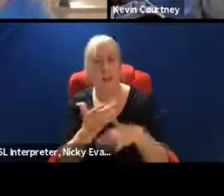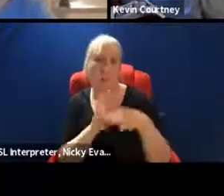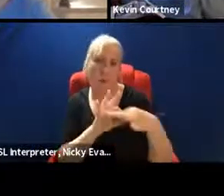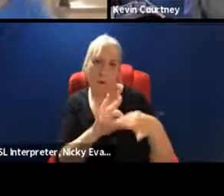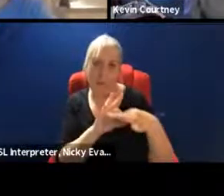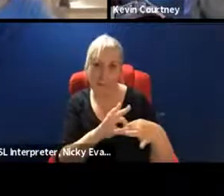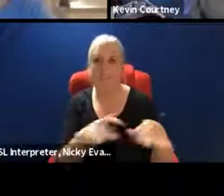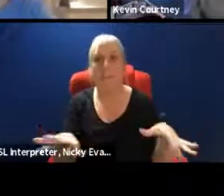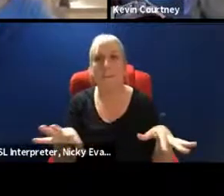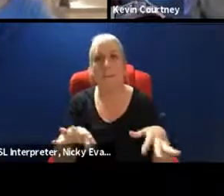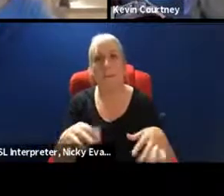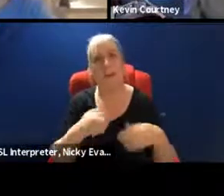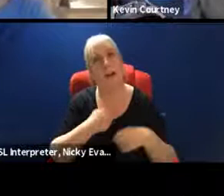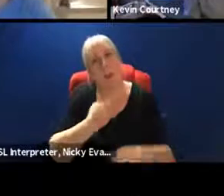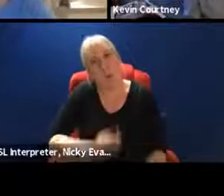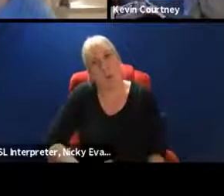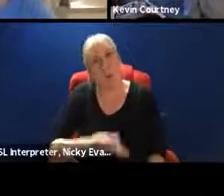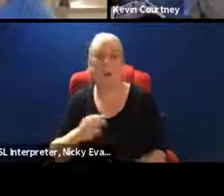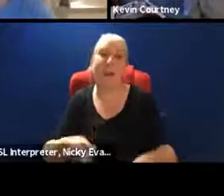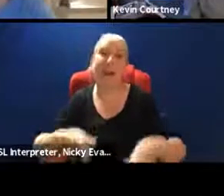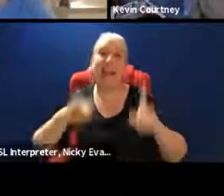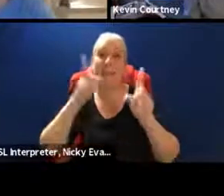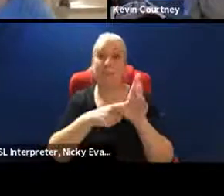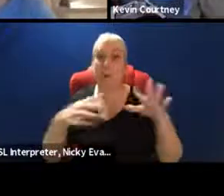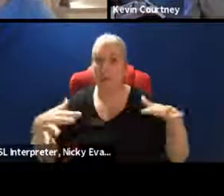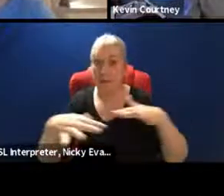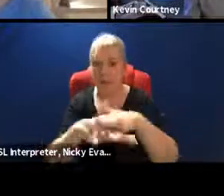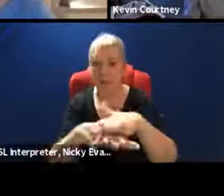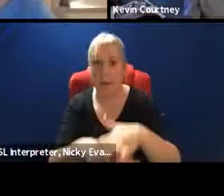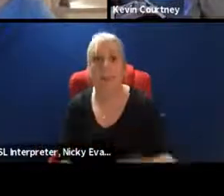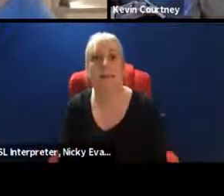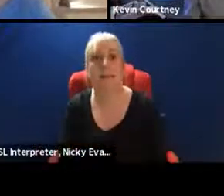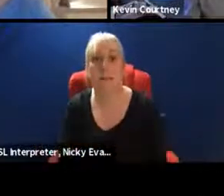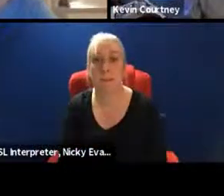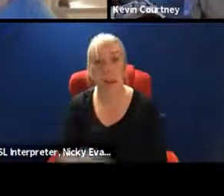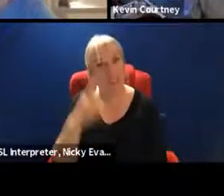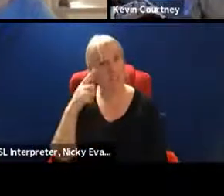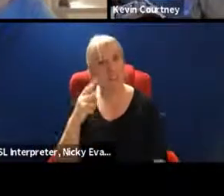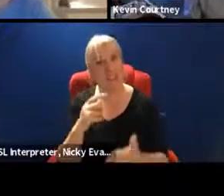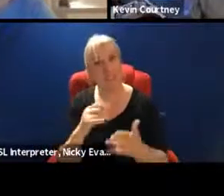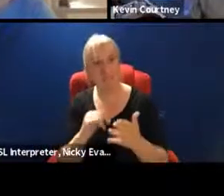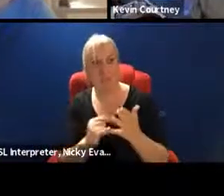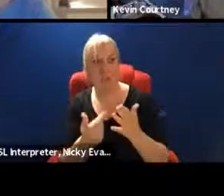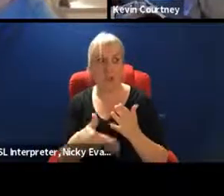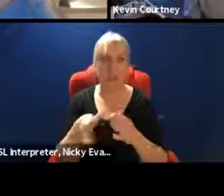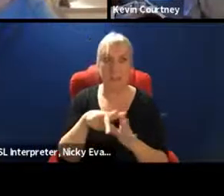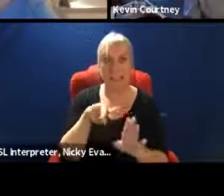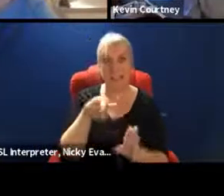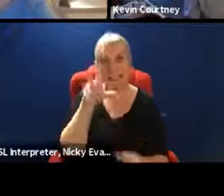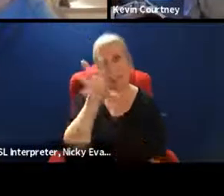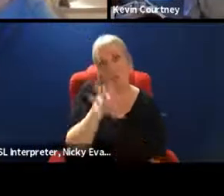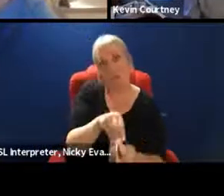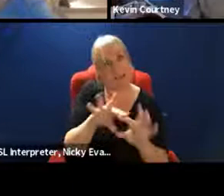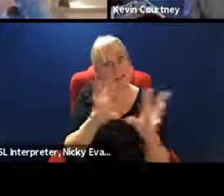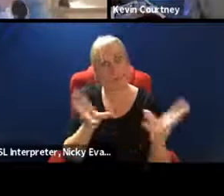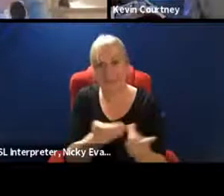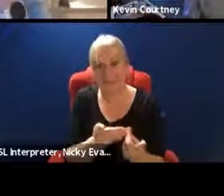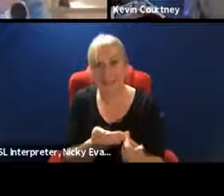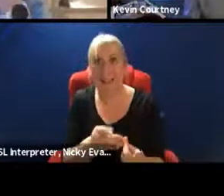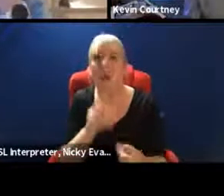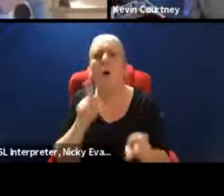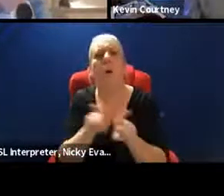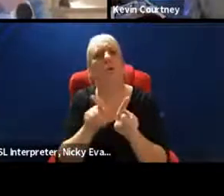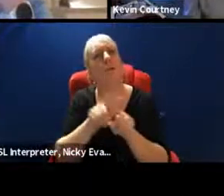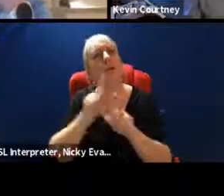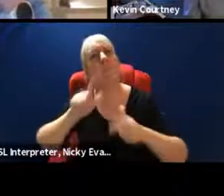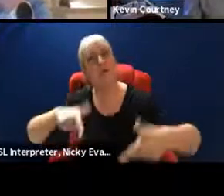Networks. So yeah, but I think, you know, Susie's summed it all up. We've got, we've got a remote team of students as well, about 35